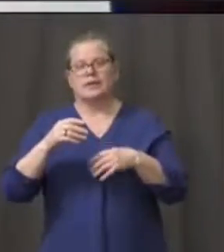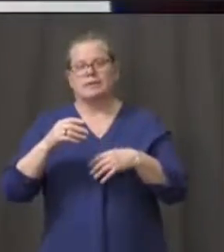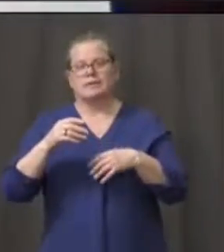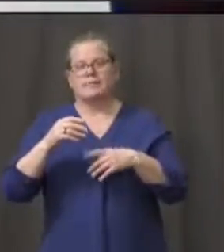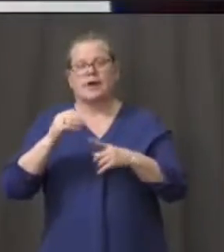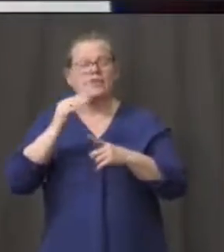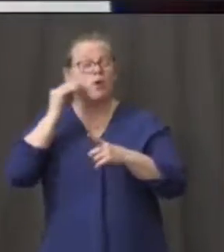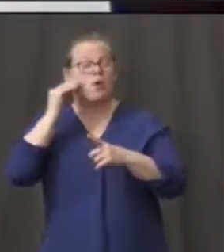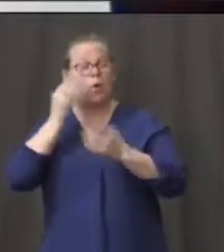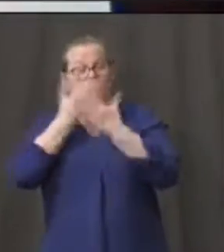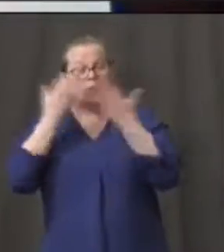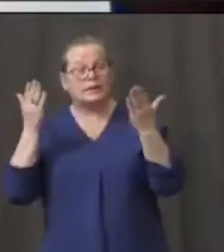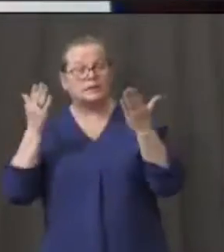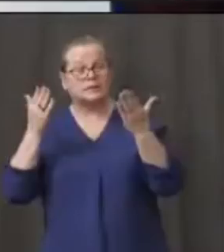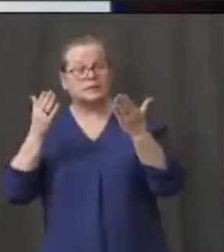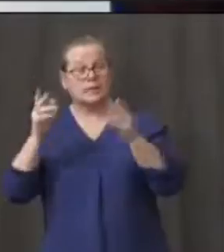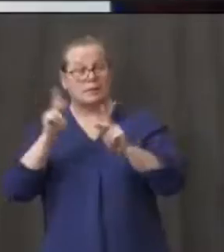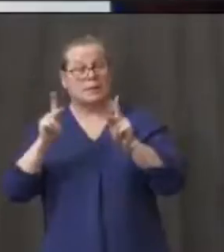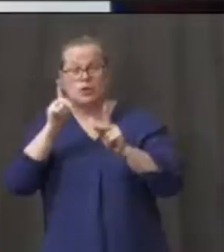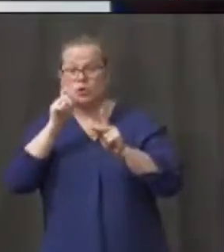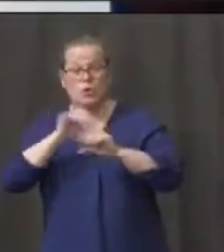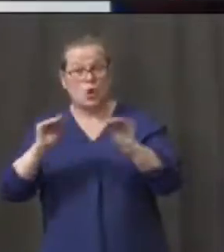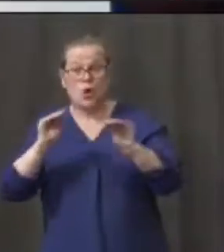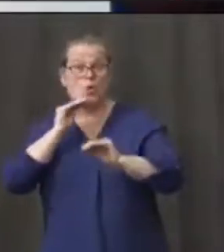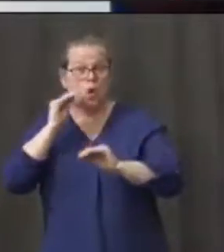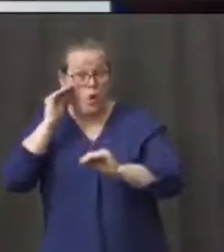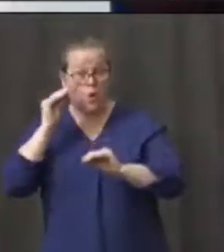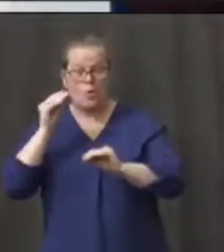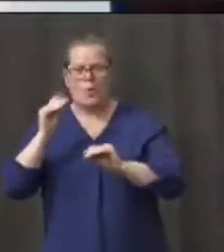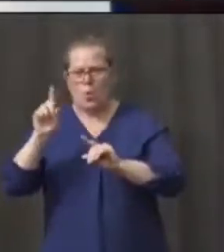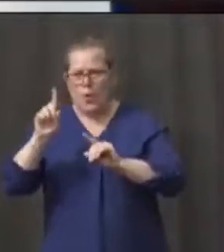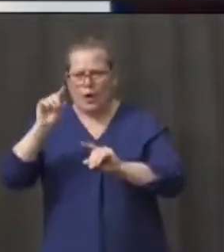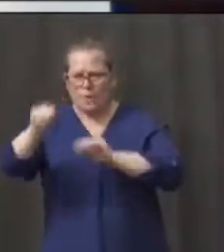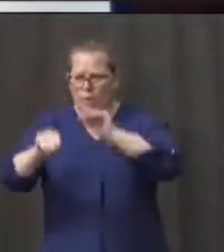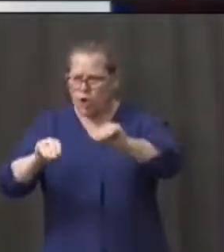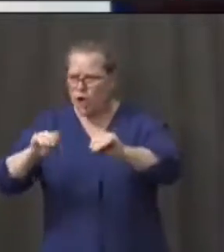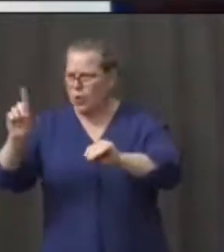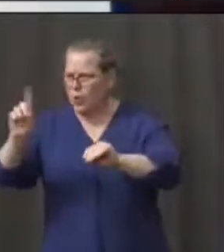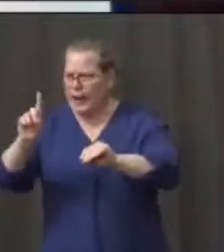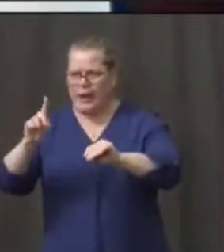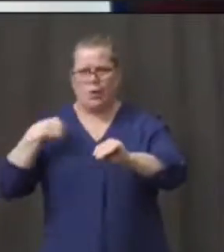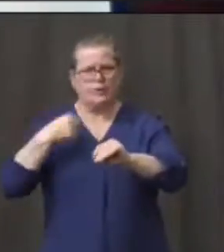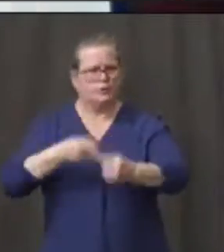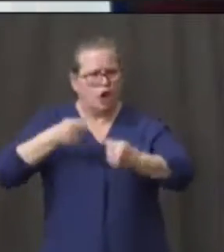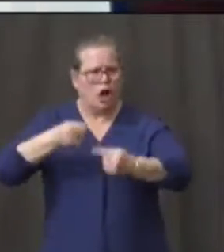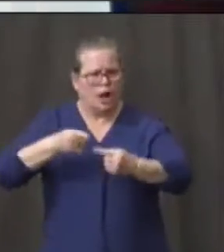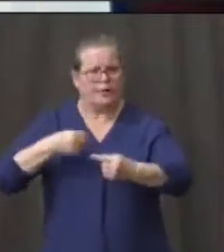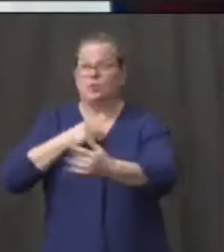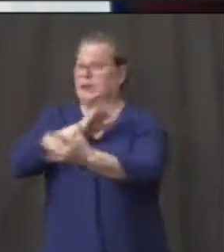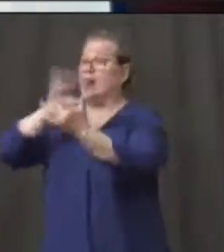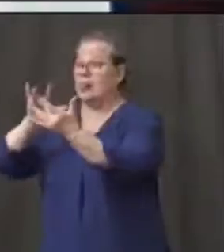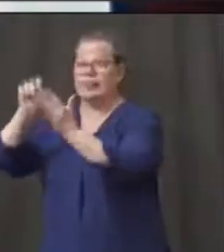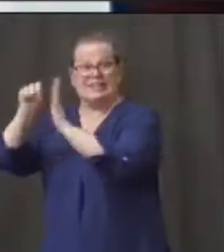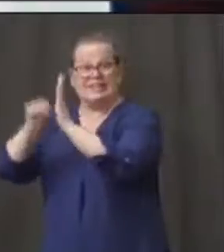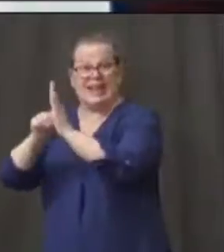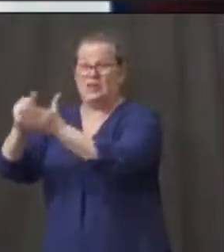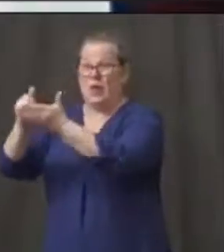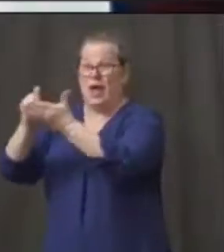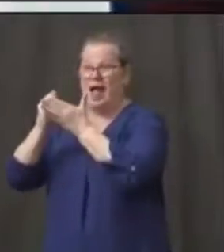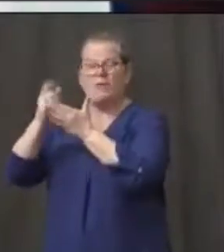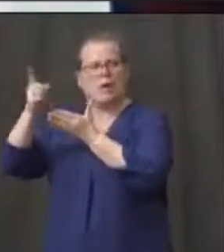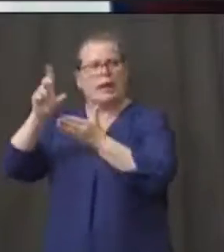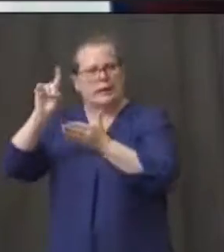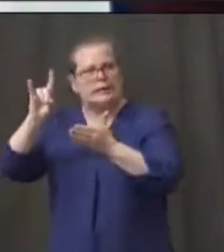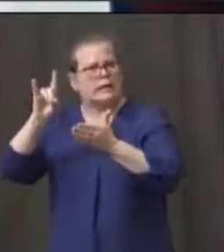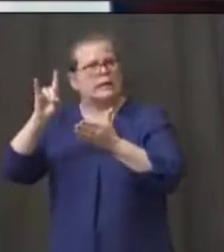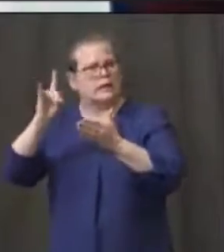shelter. We reached out to the state. They were great at pulling a bunch of resources together for us to do something that's never been done